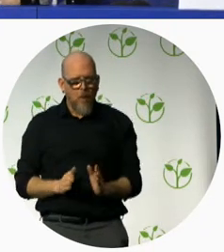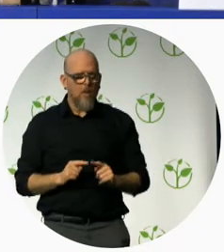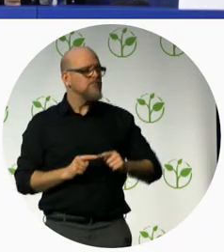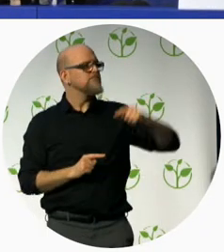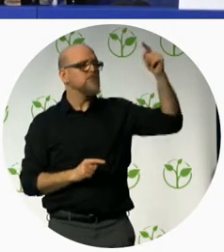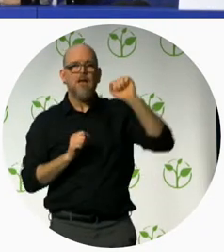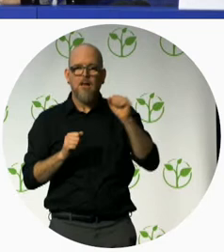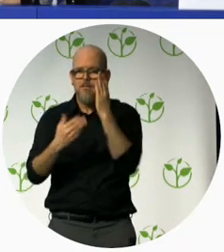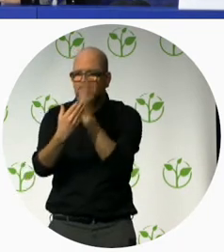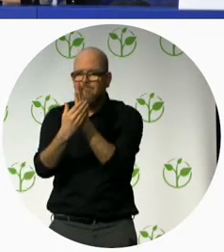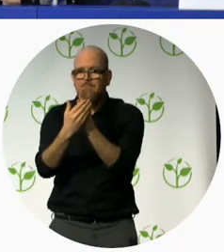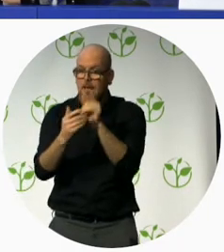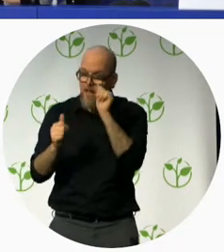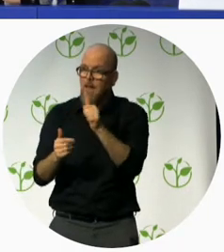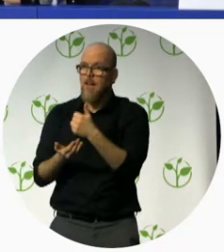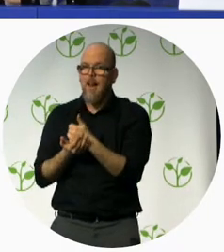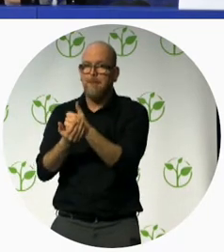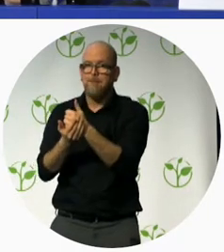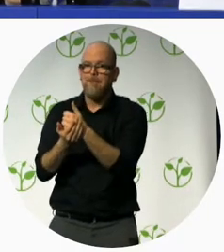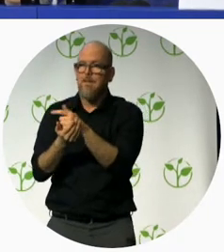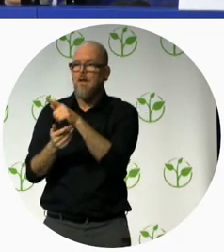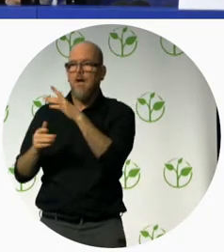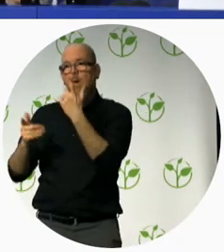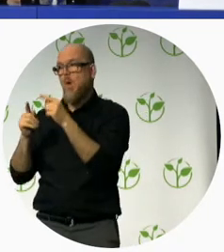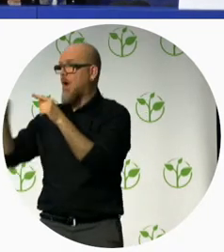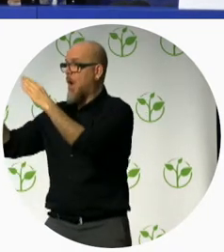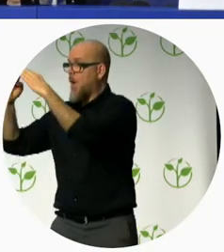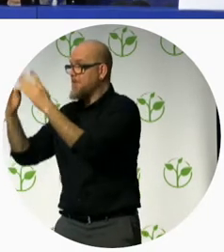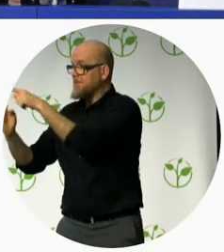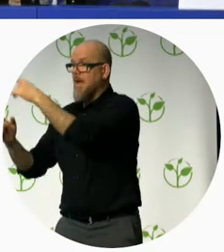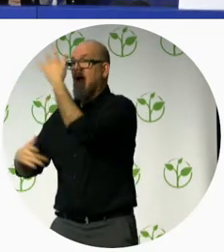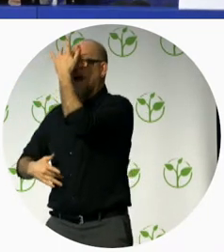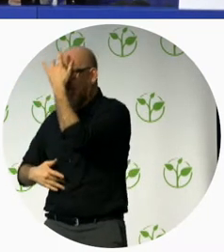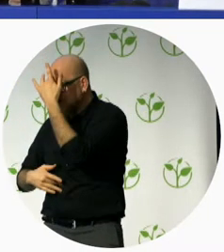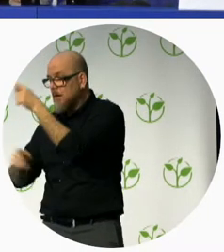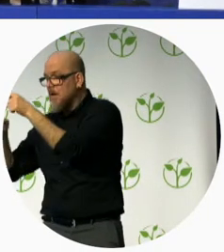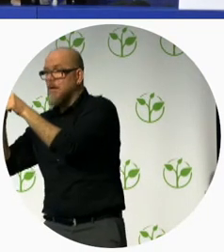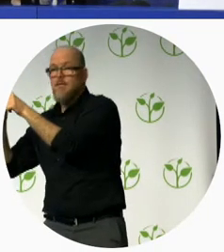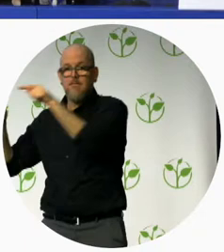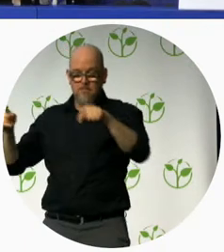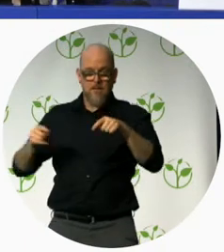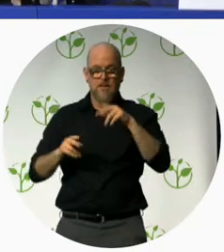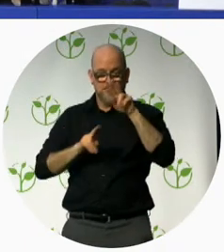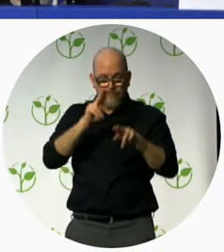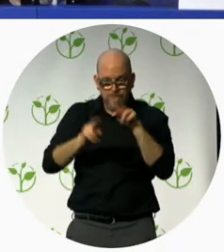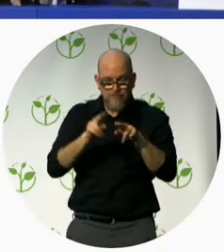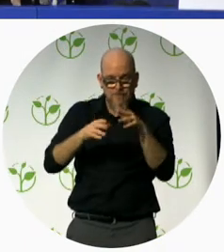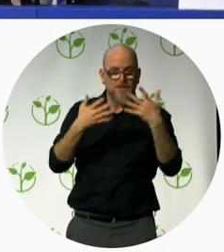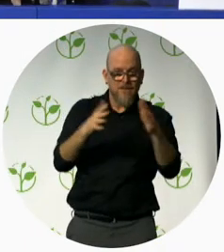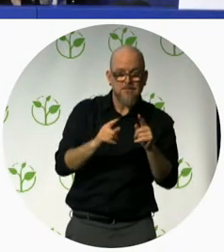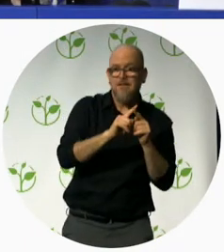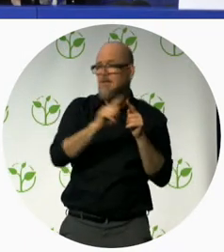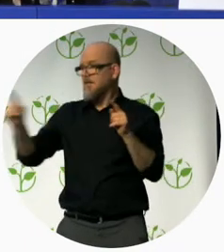the top of the traditional use of the telephone initial contact to the center can also be made through Asuta's